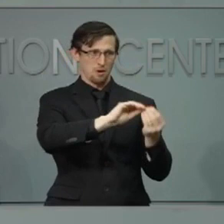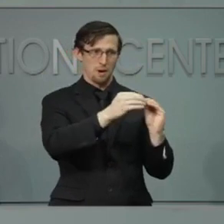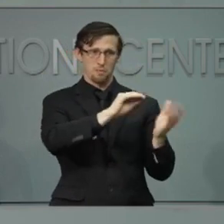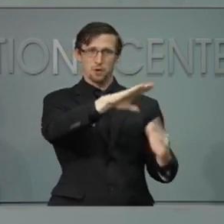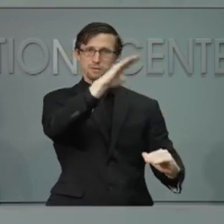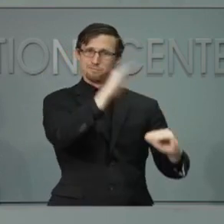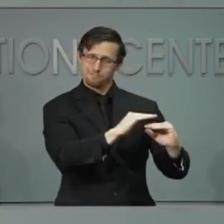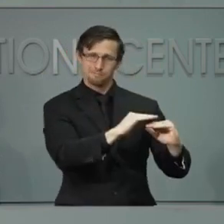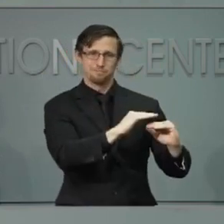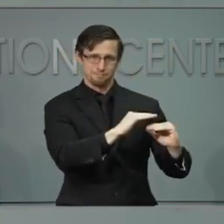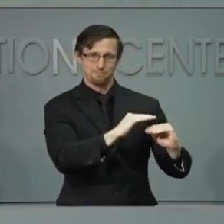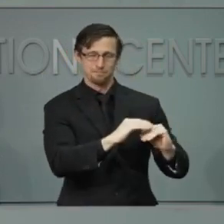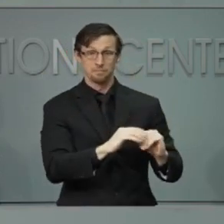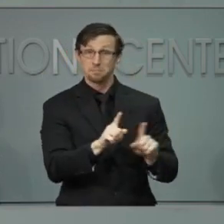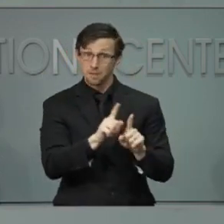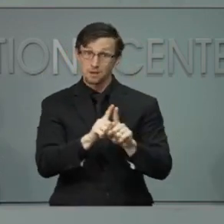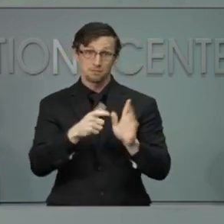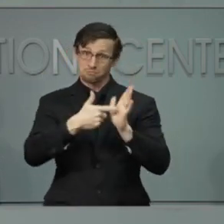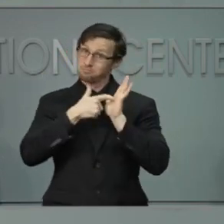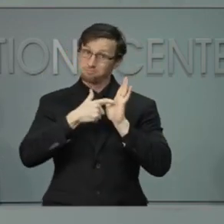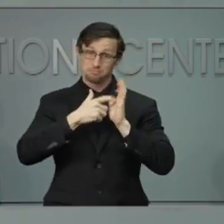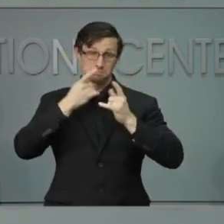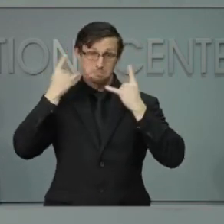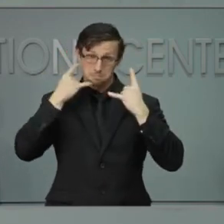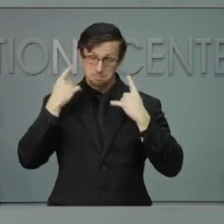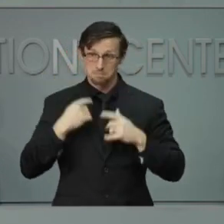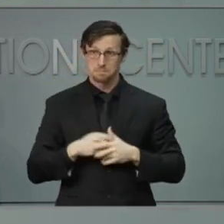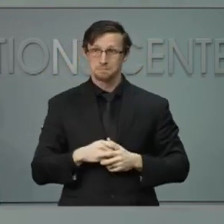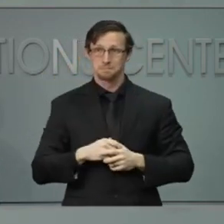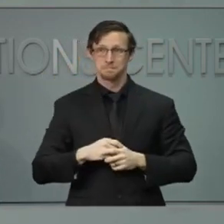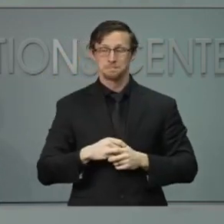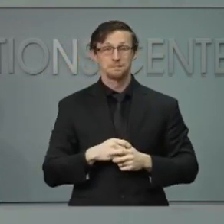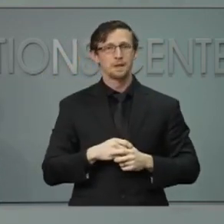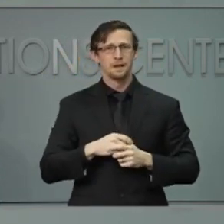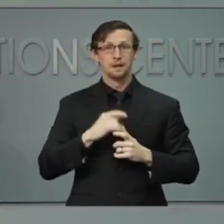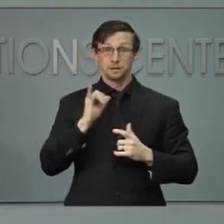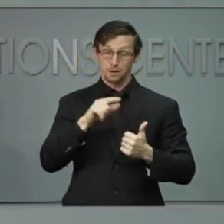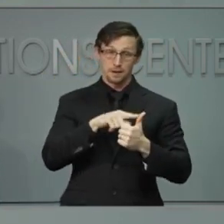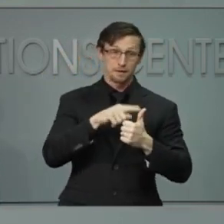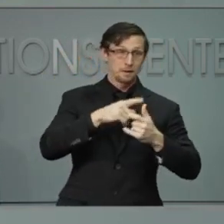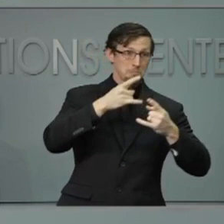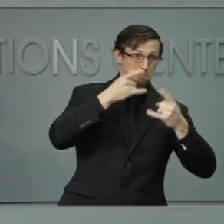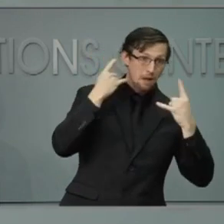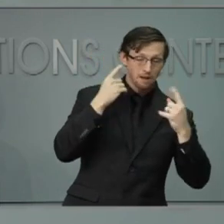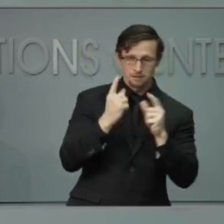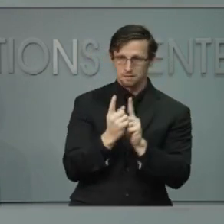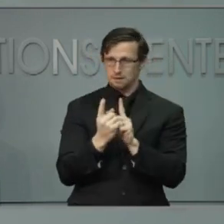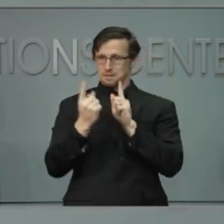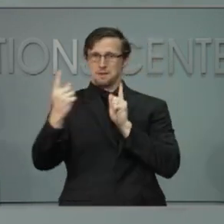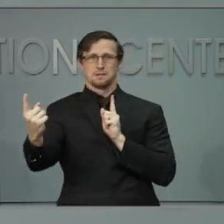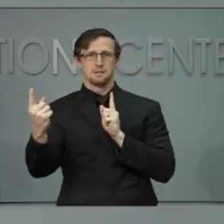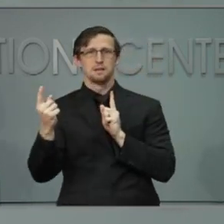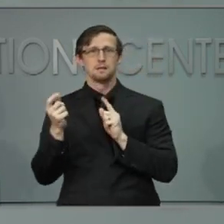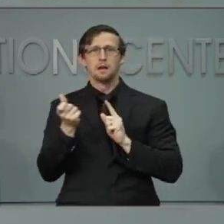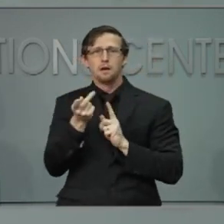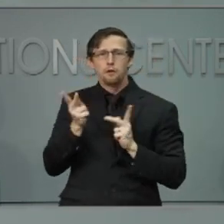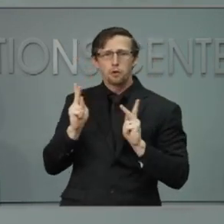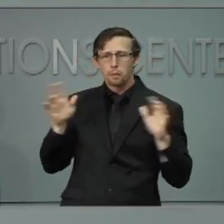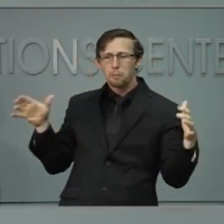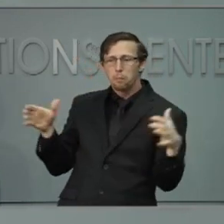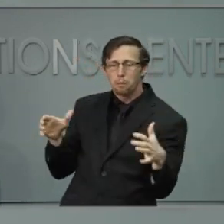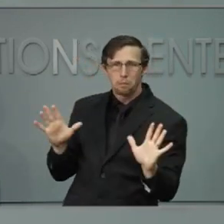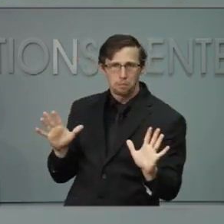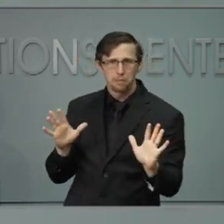along with our mask mandate. Masks, distance, small gatherings, all of these are